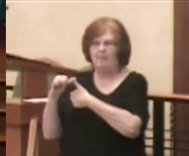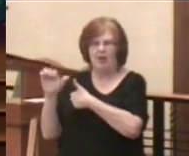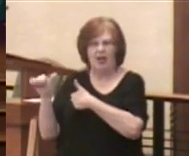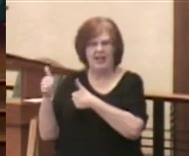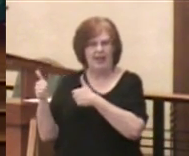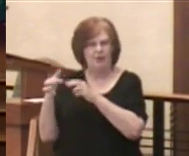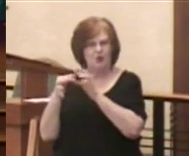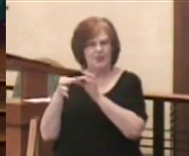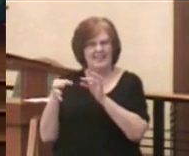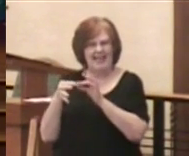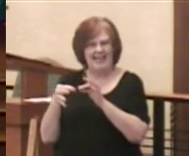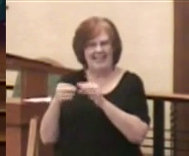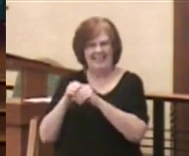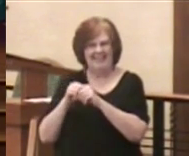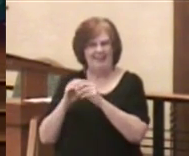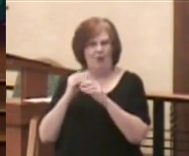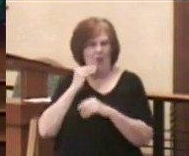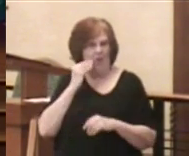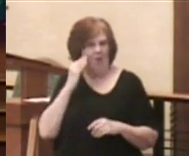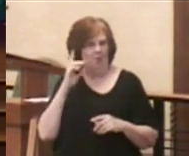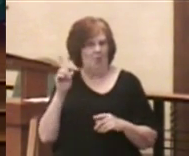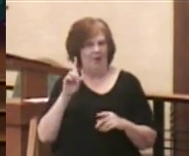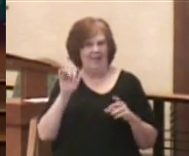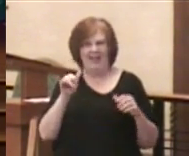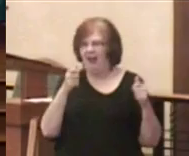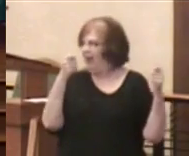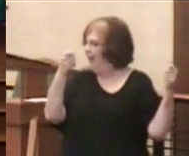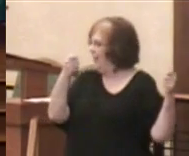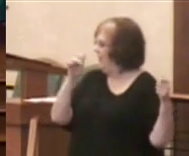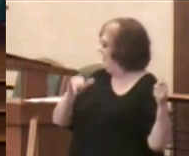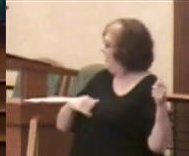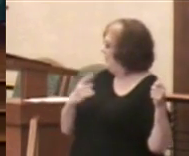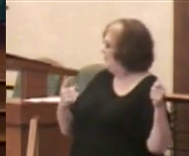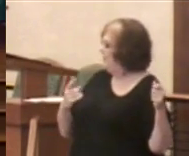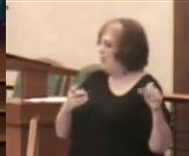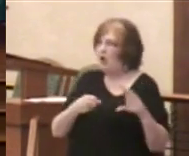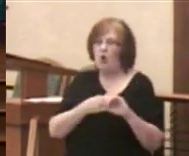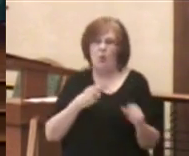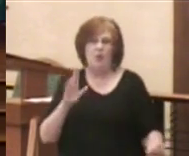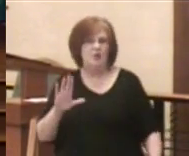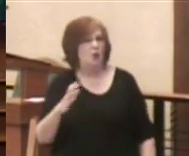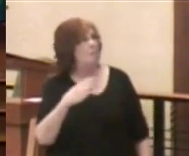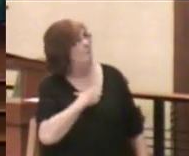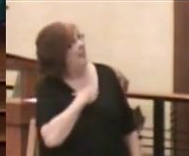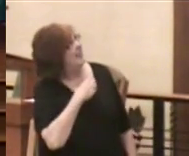saying hung in her home. It was this. Quit your belly aching.